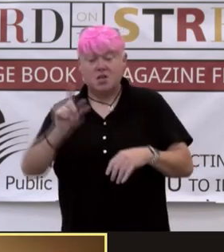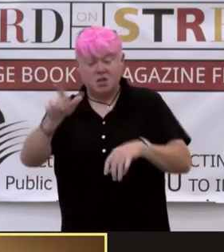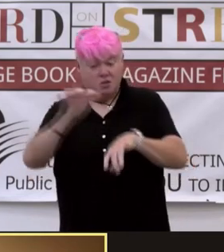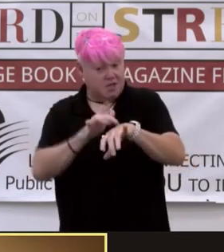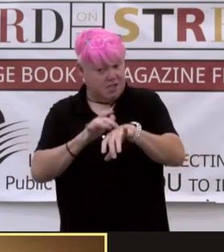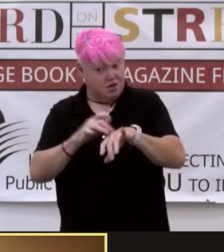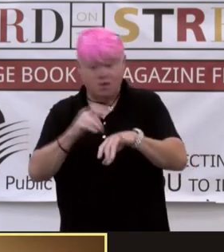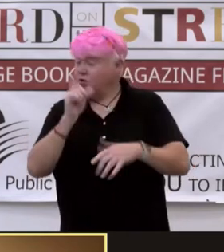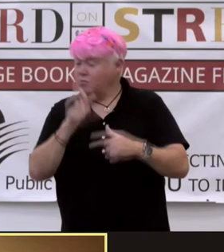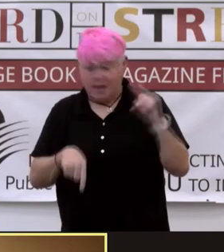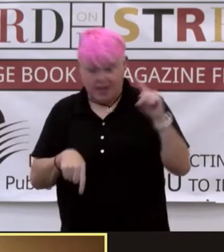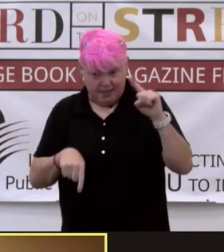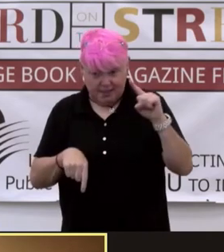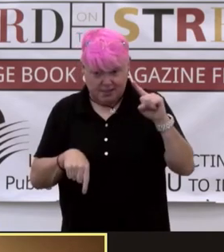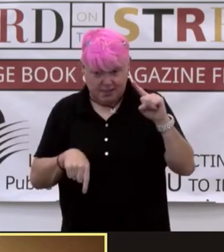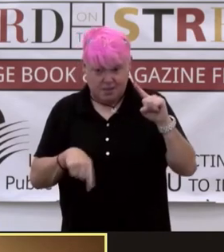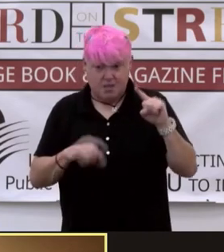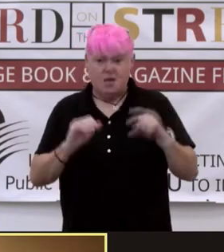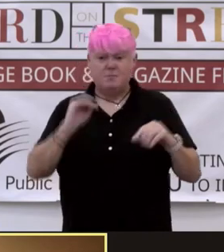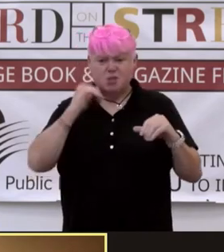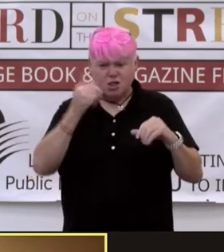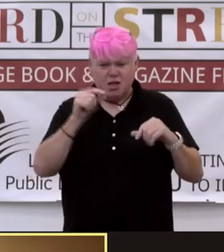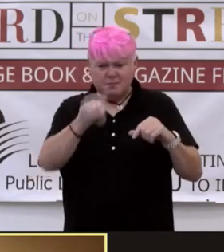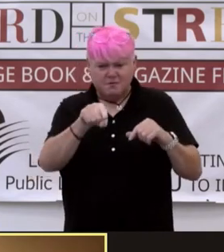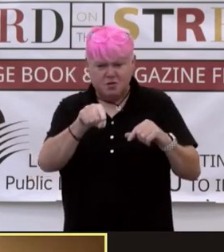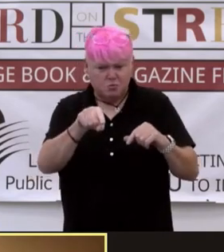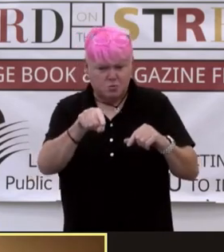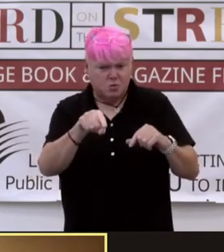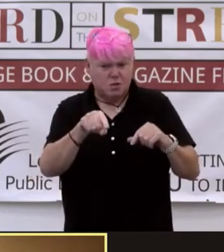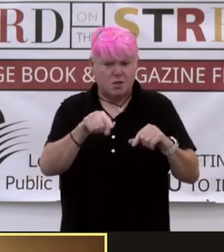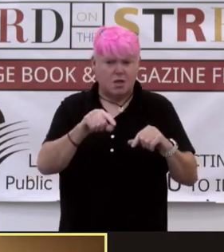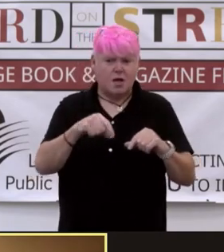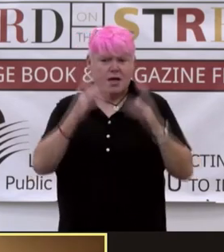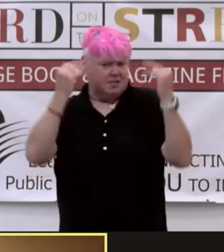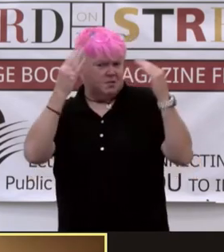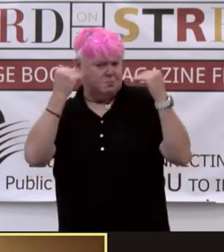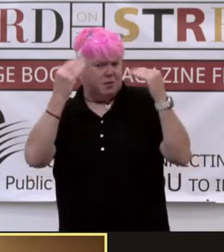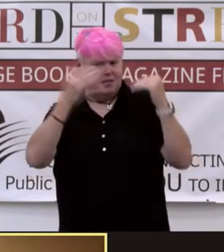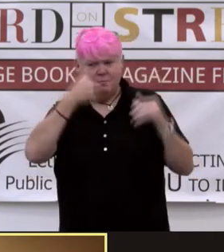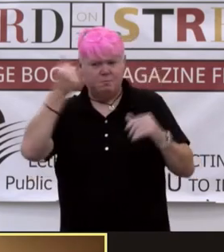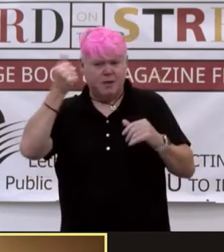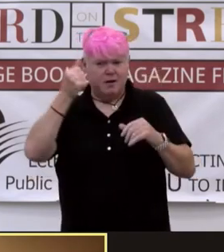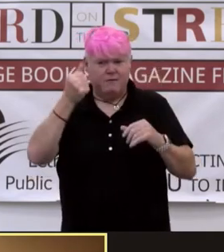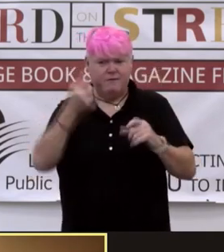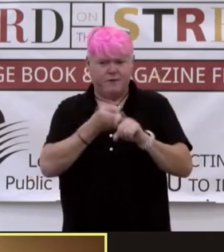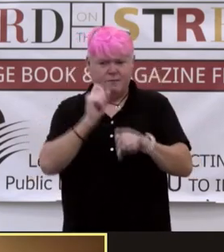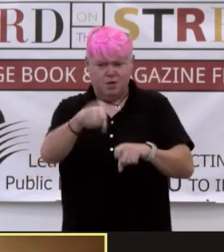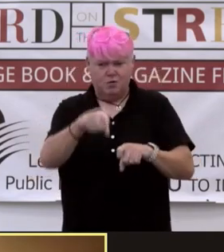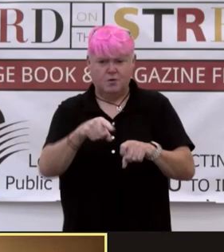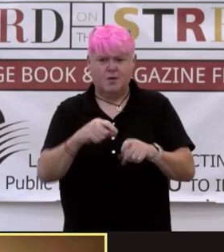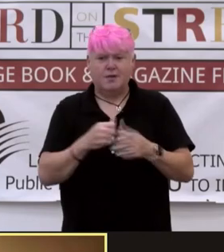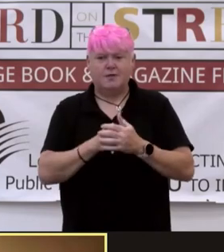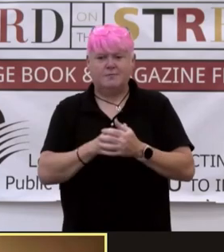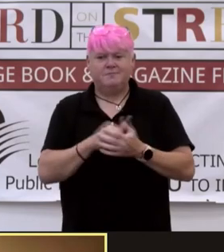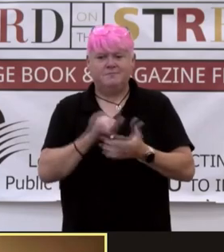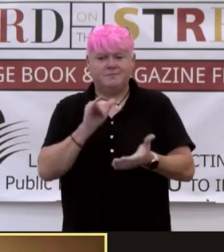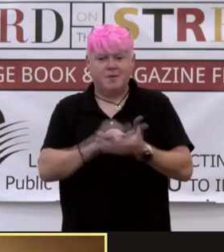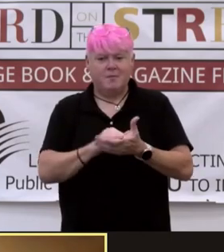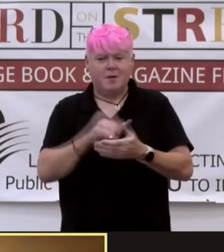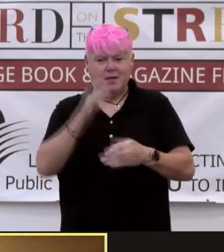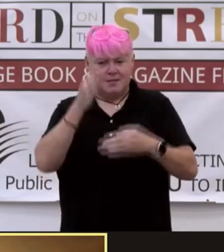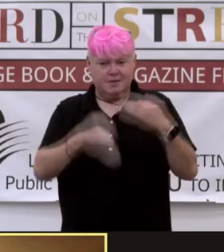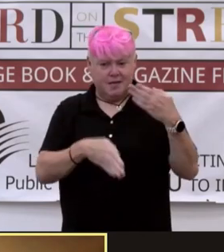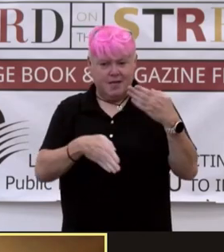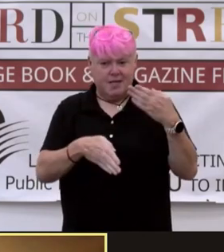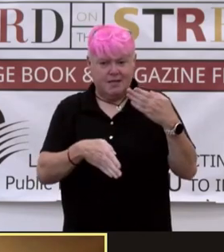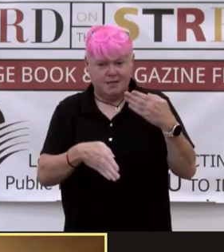eyes. I am ashamed of you, Arif. I expected so much better than you. And that brings us to the end of